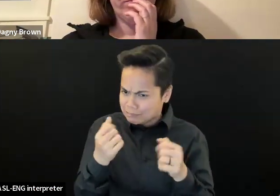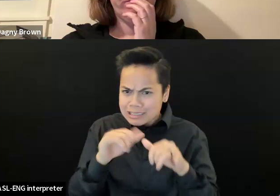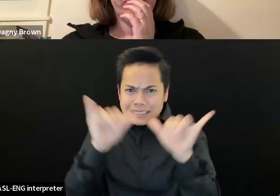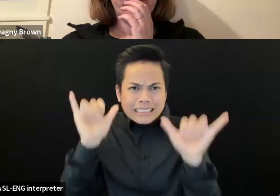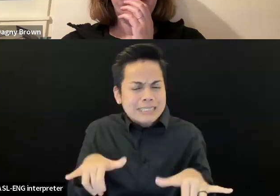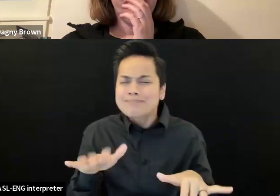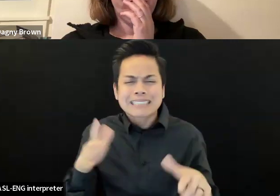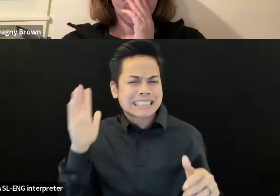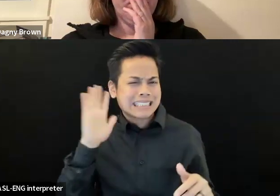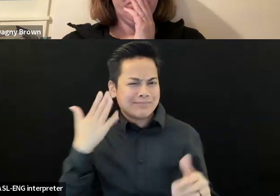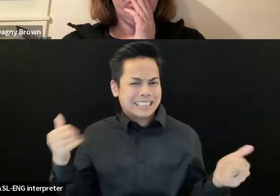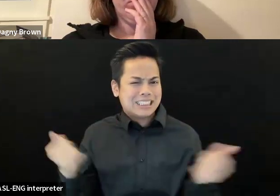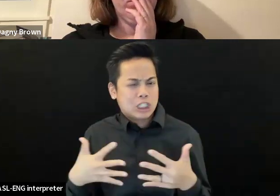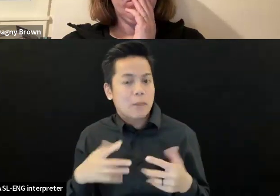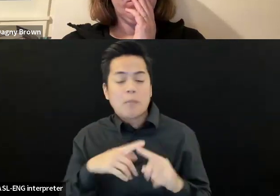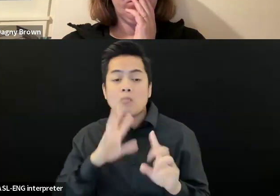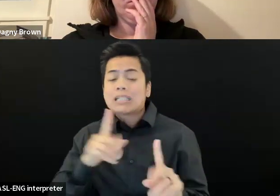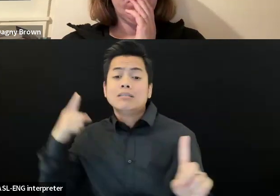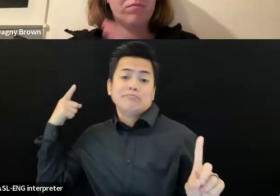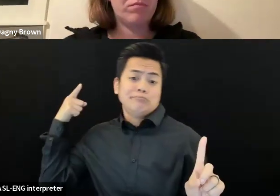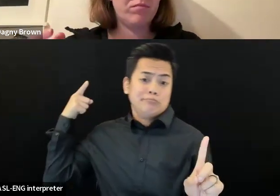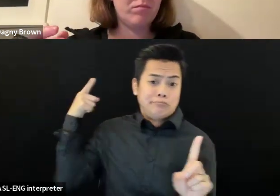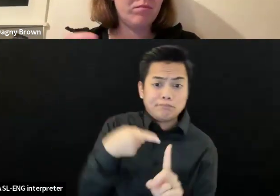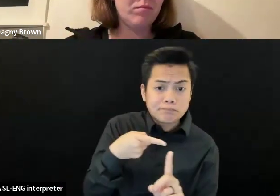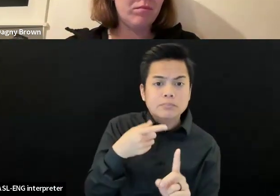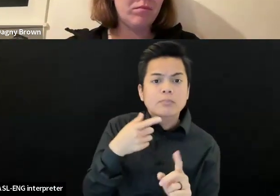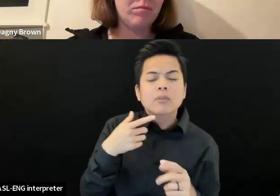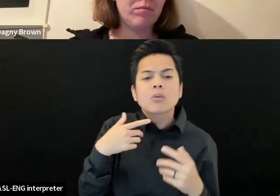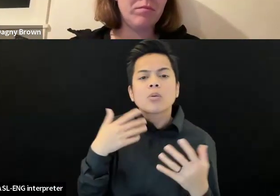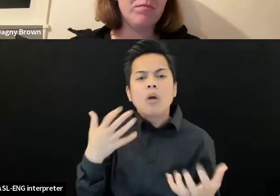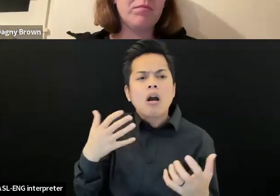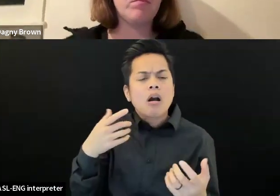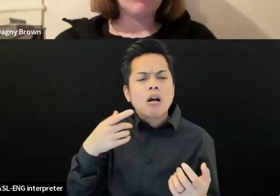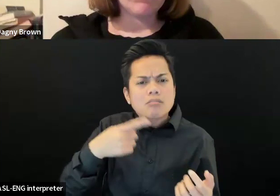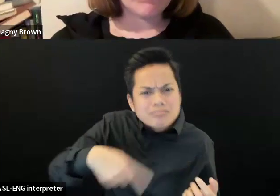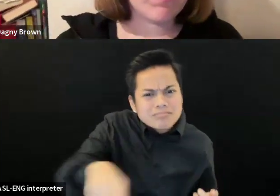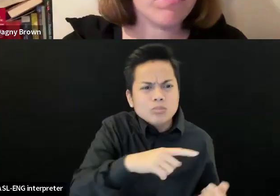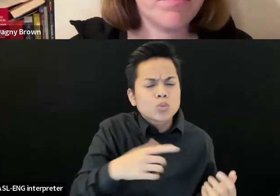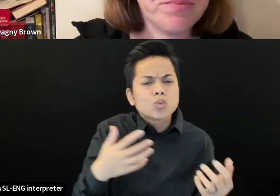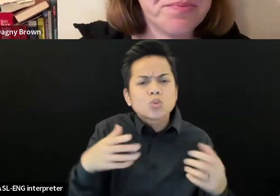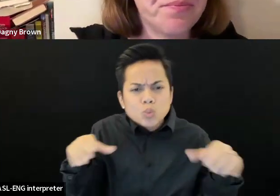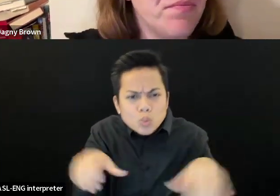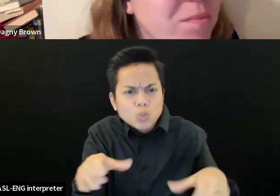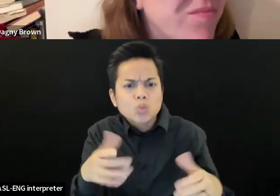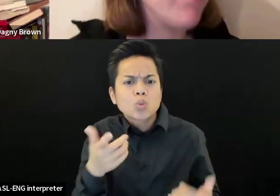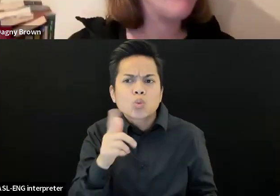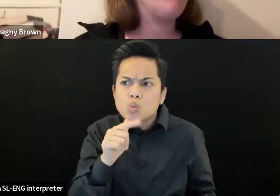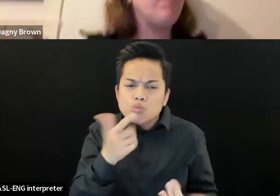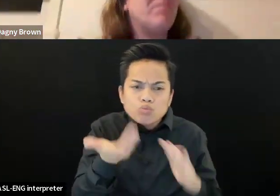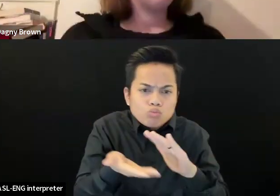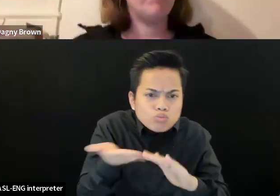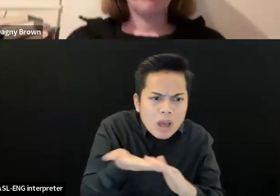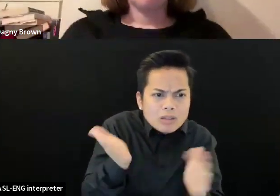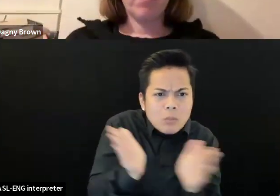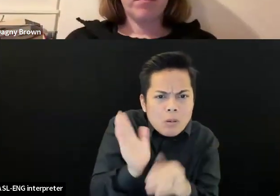out there. Like what, you know, who wants to, who does poetry, who runs a small business, who, uh, likes to go to kids schools and teach